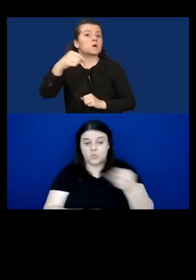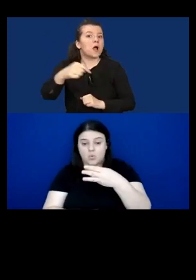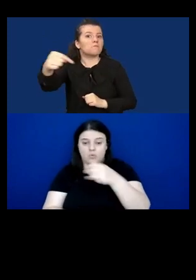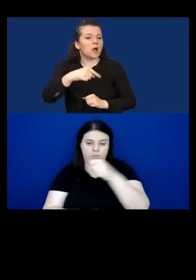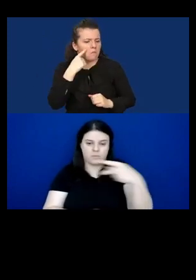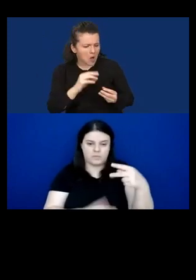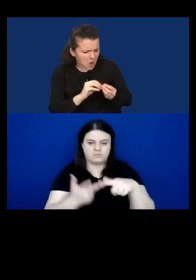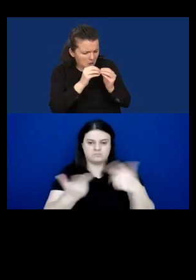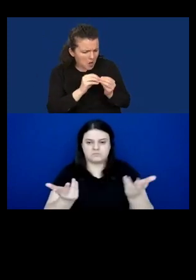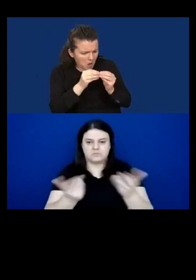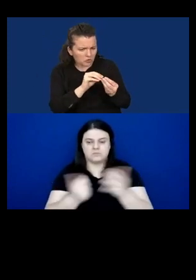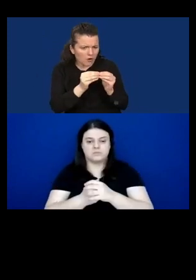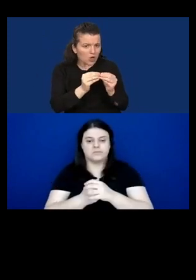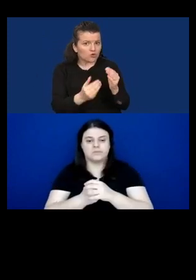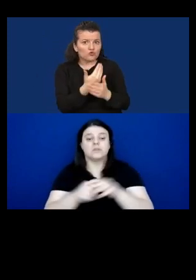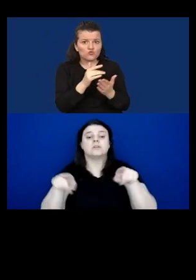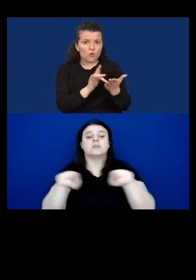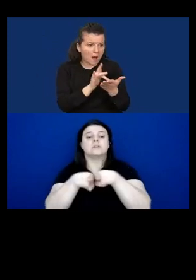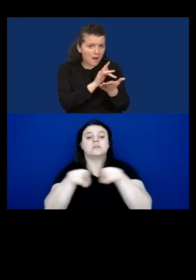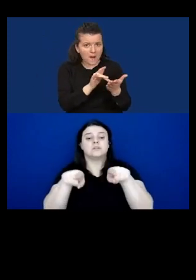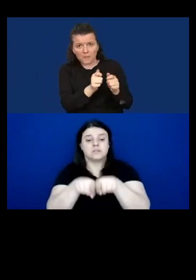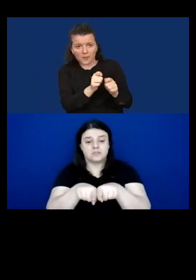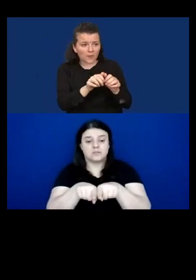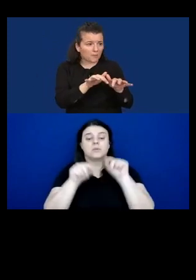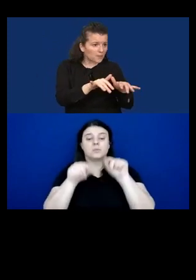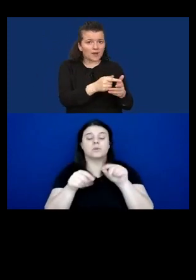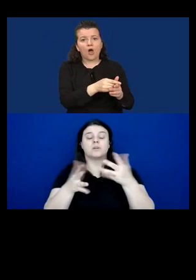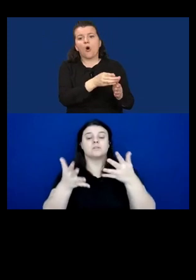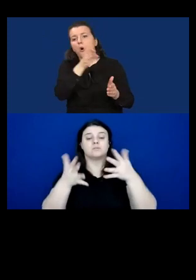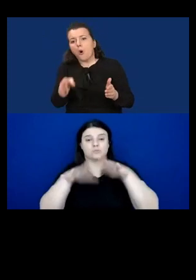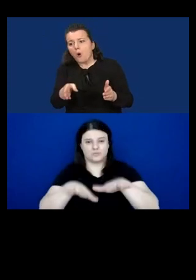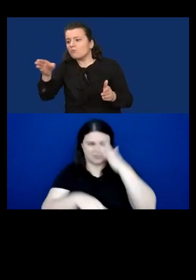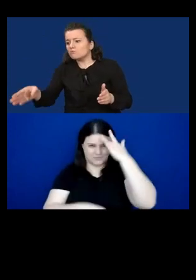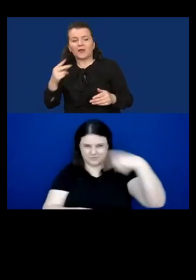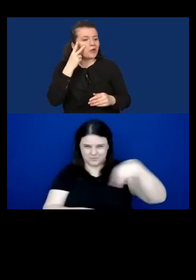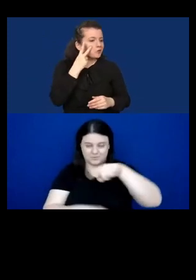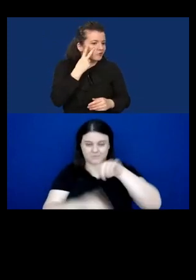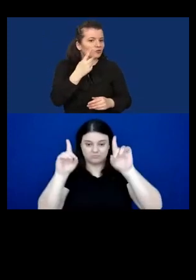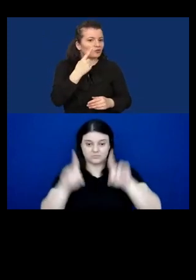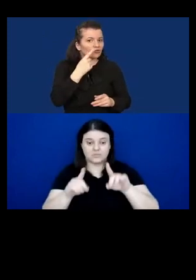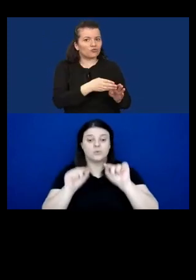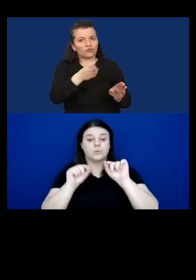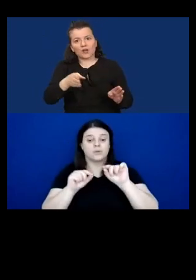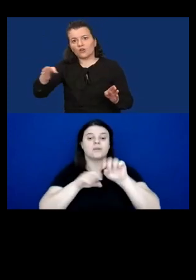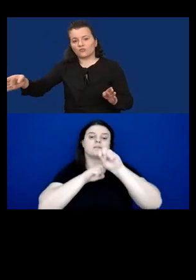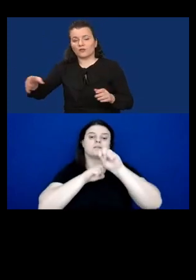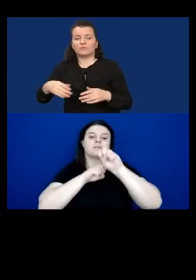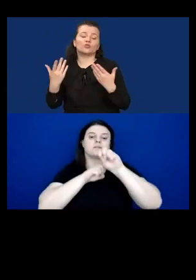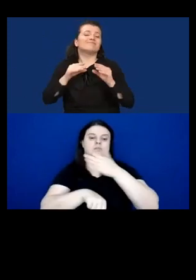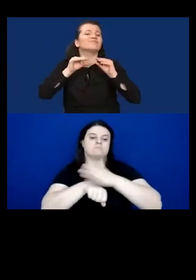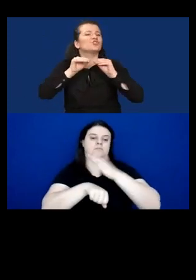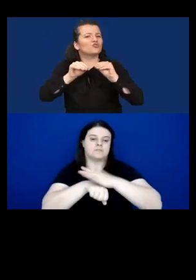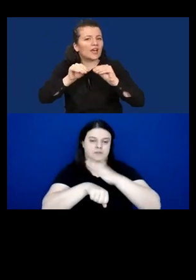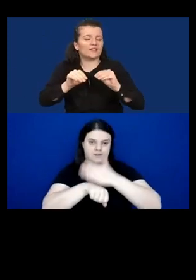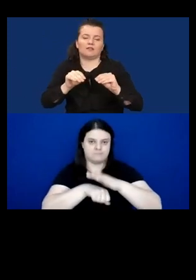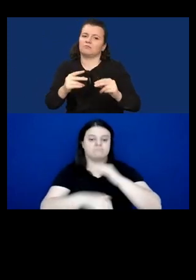applications. And finally, mainstream disability inclusion in the education and training of